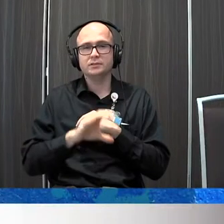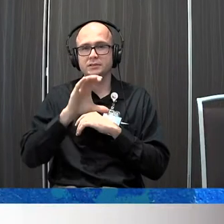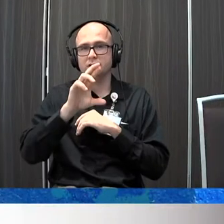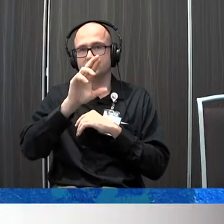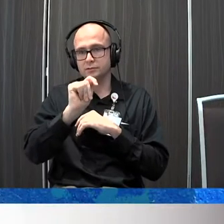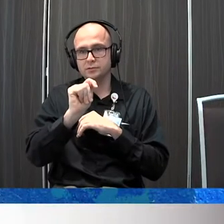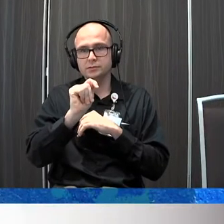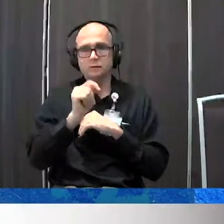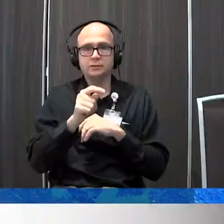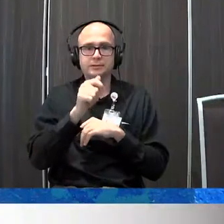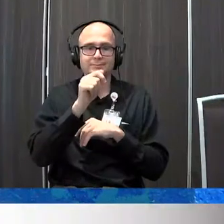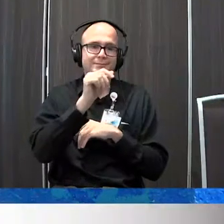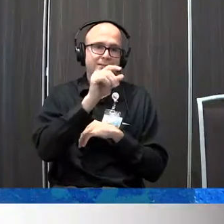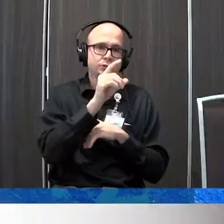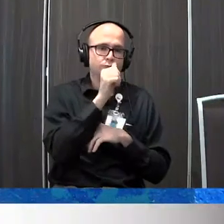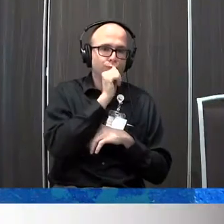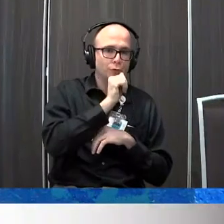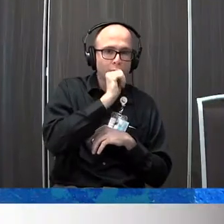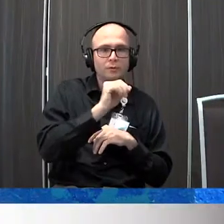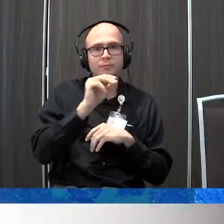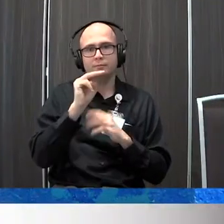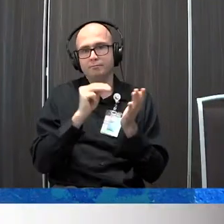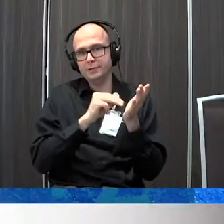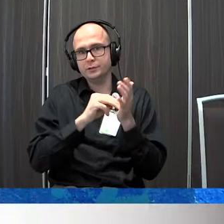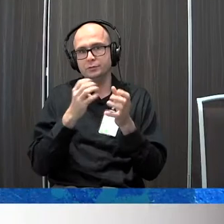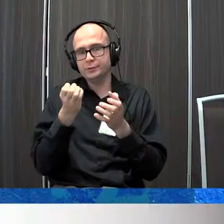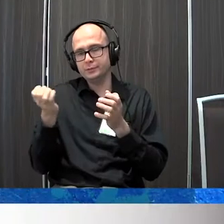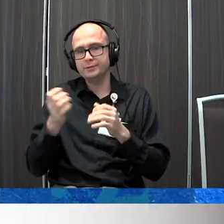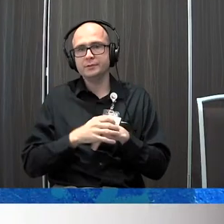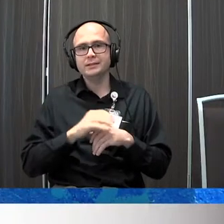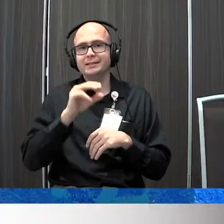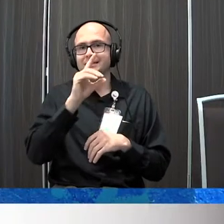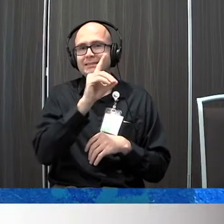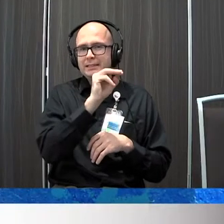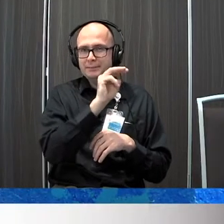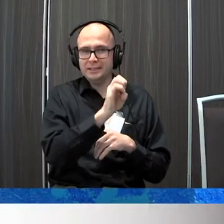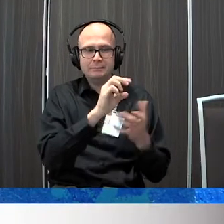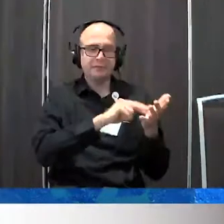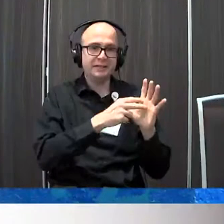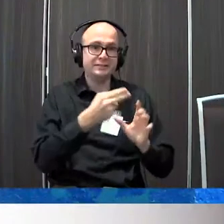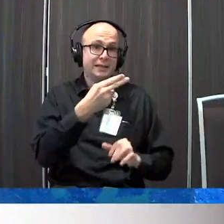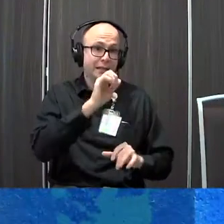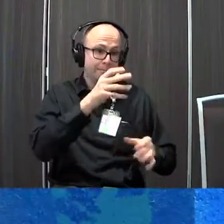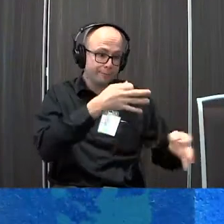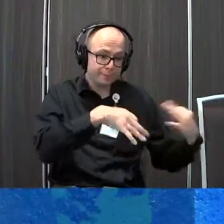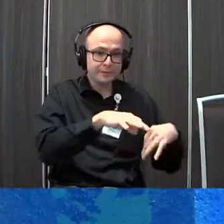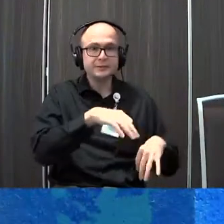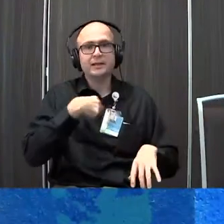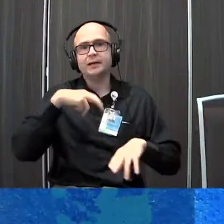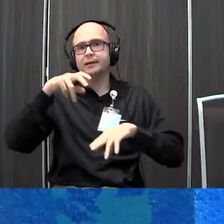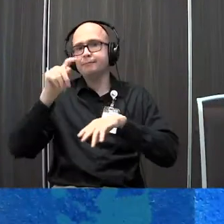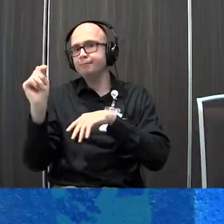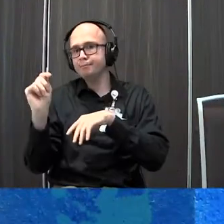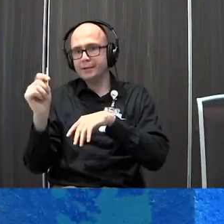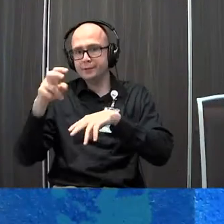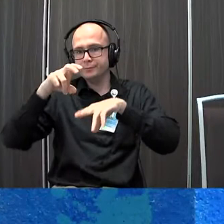is durable medical equipment DME DME is more along the lines of I have a hip replacement I need an elevated raised toilet seat for six